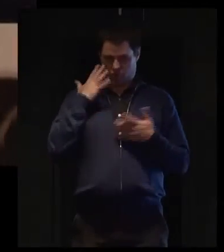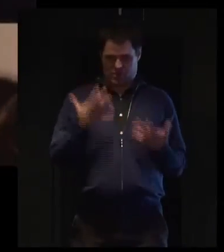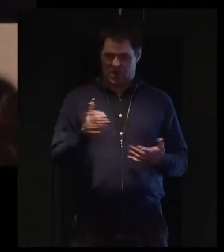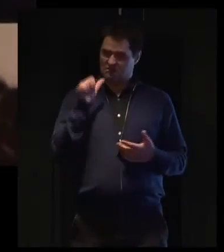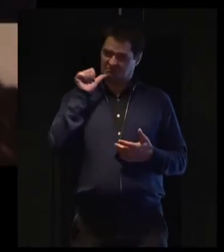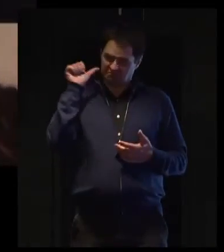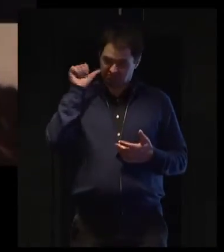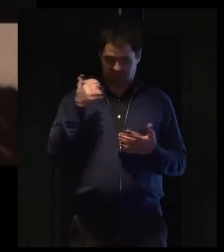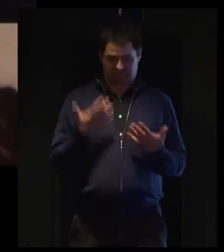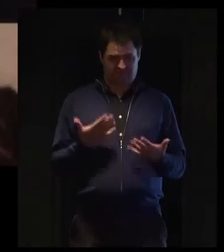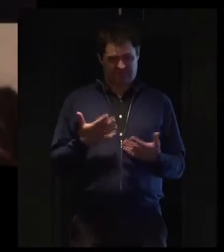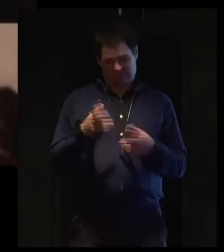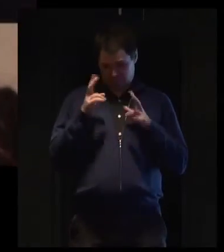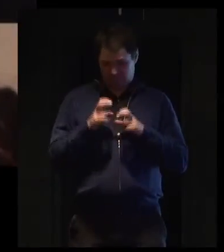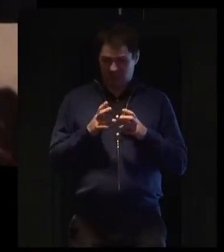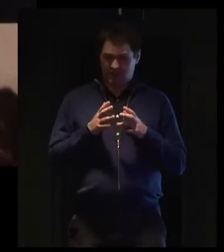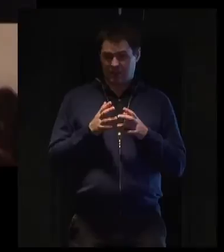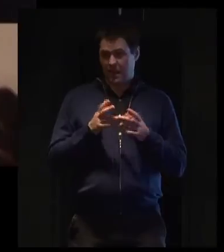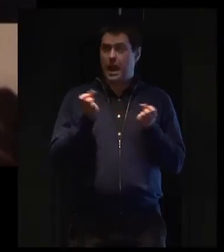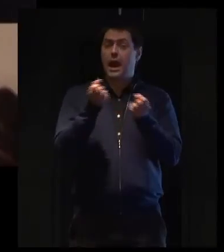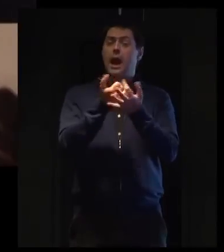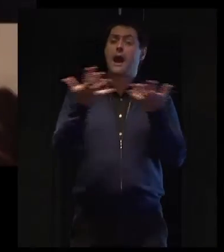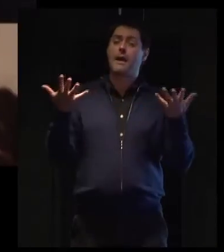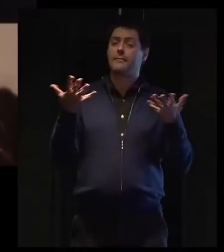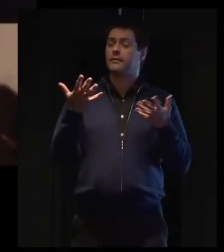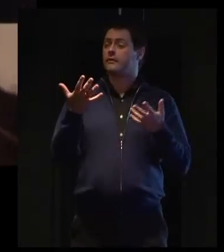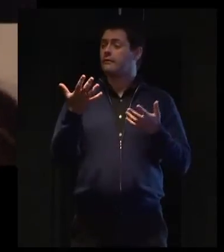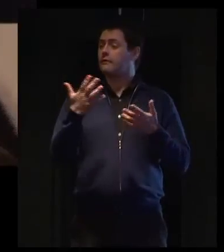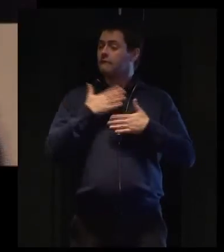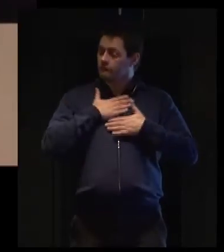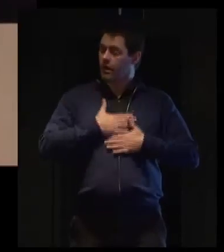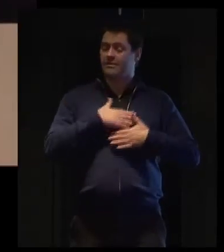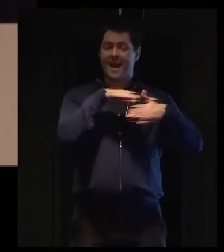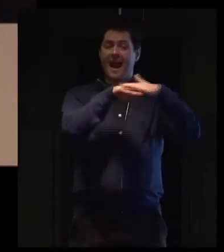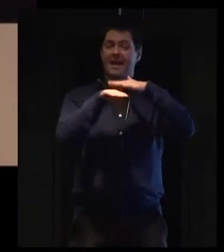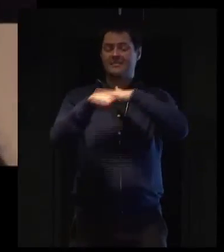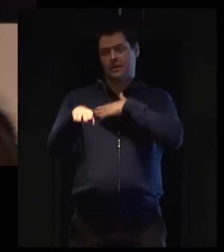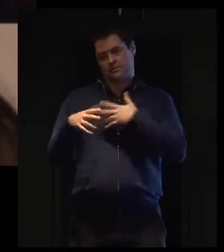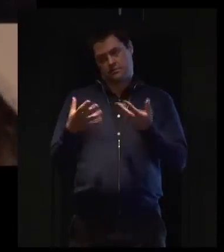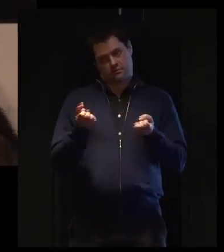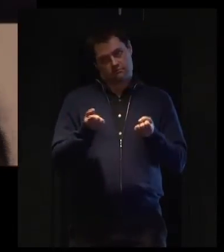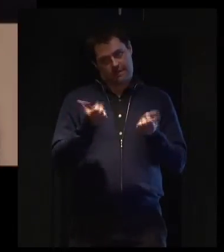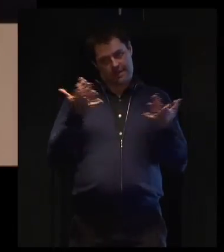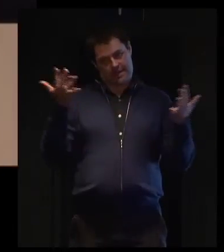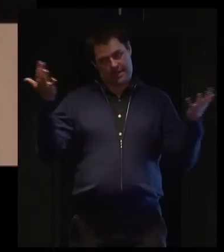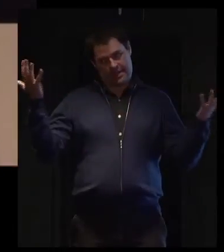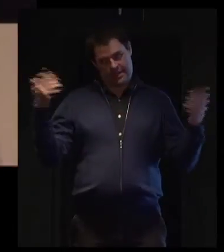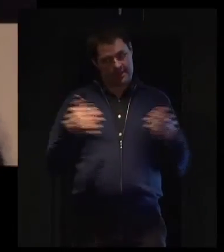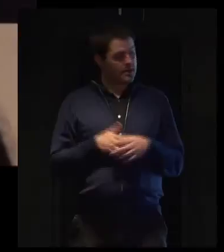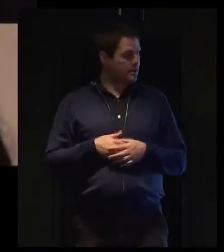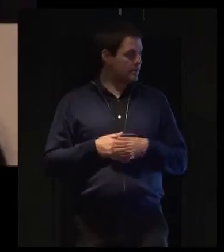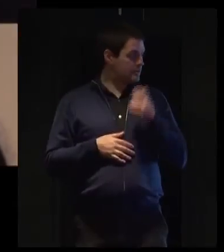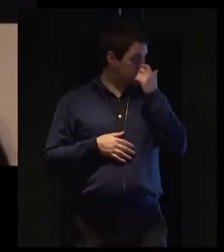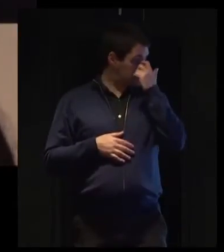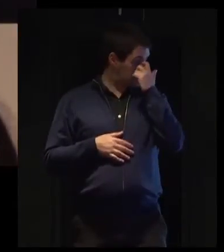research has shown that the actual percentage of people who require accessible infrastructure is not as many